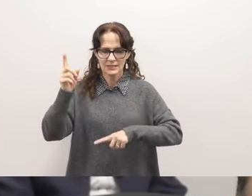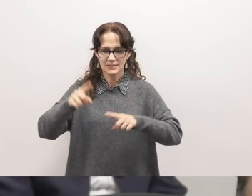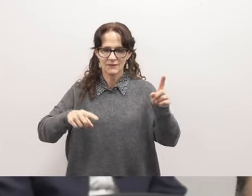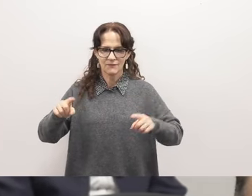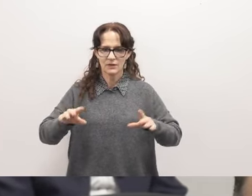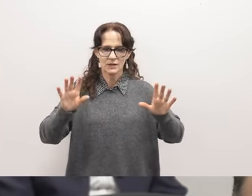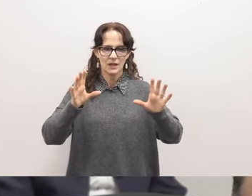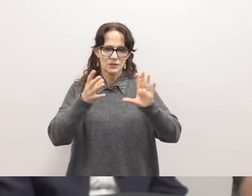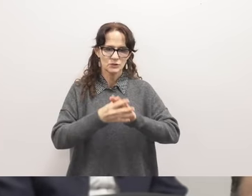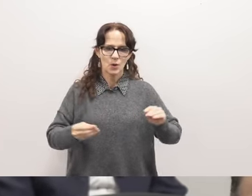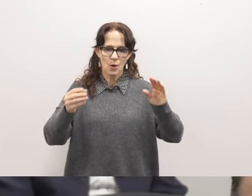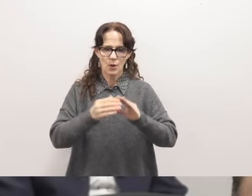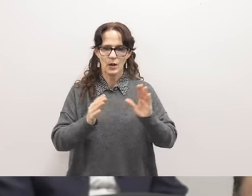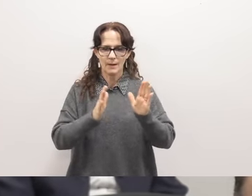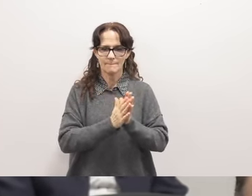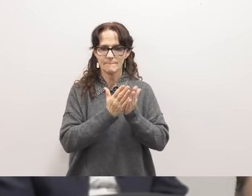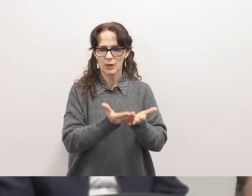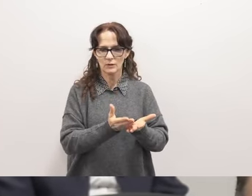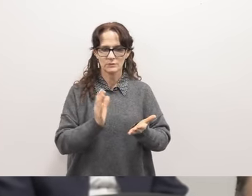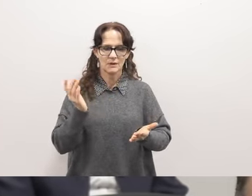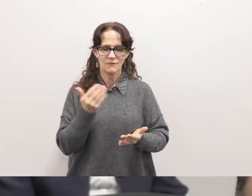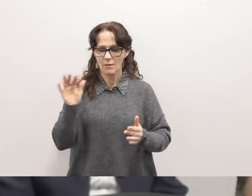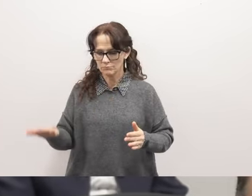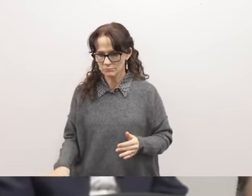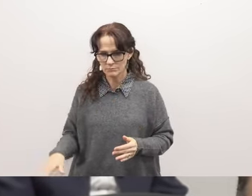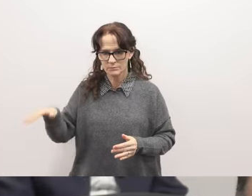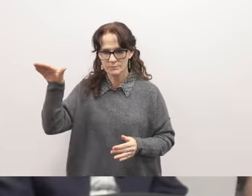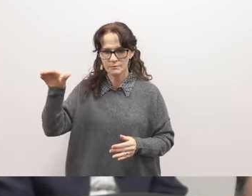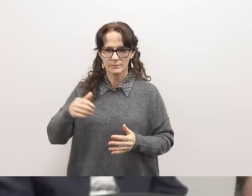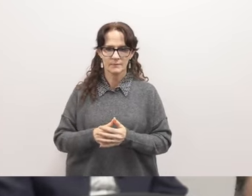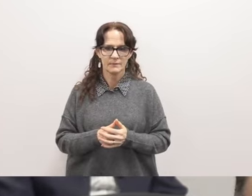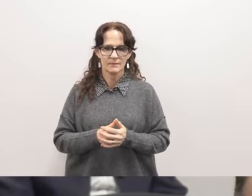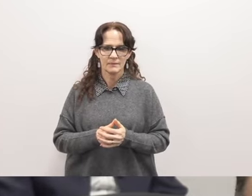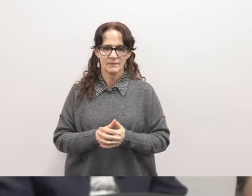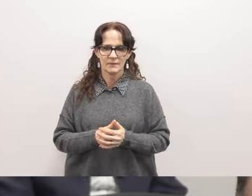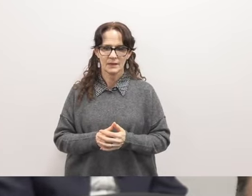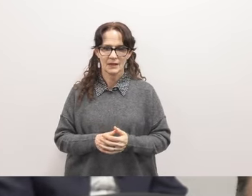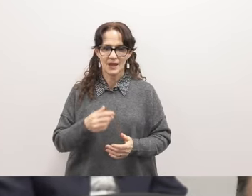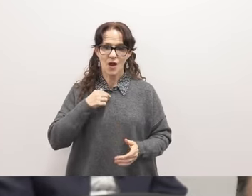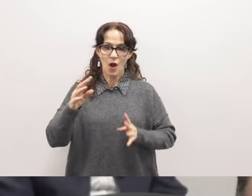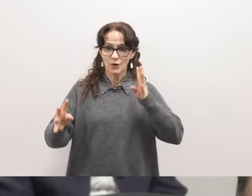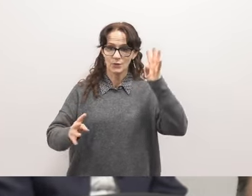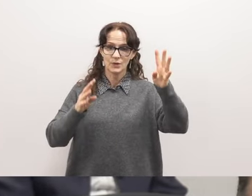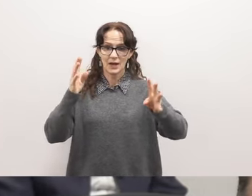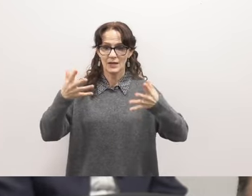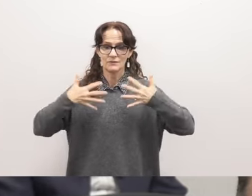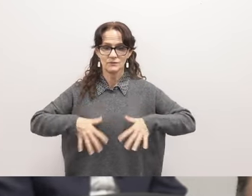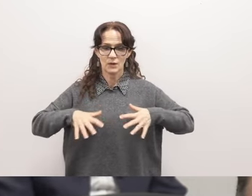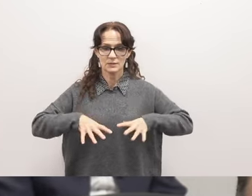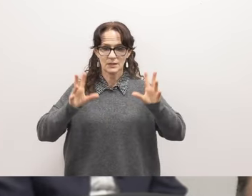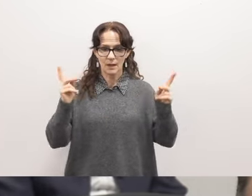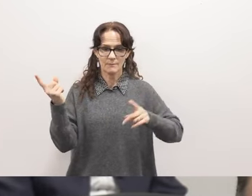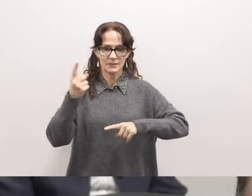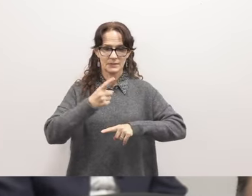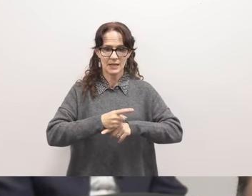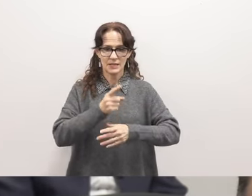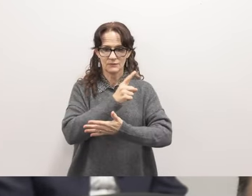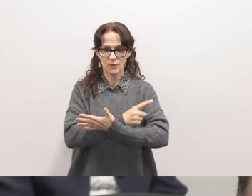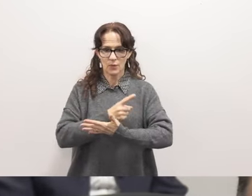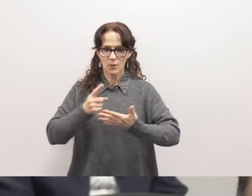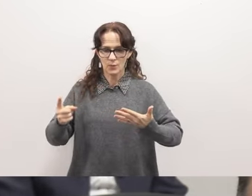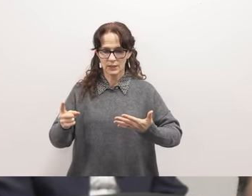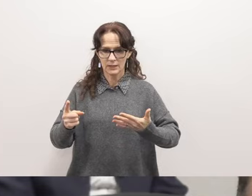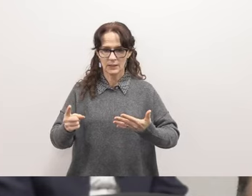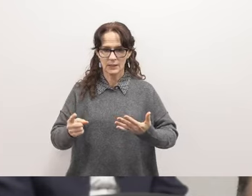from our early childhood this was mostly apparent in our creative dress-up days throughout the week such